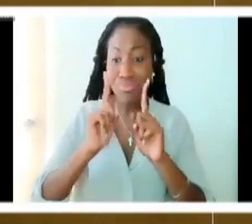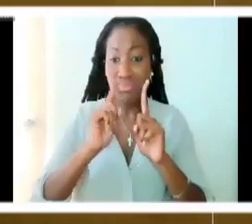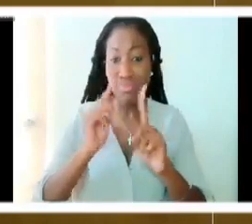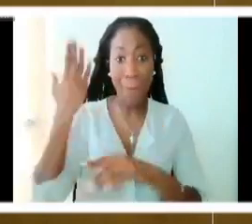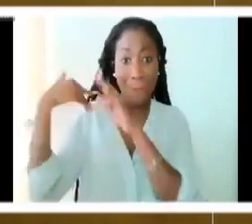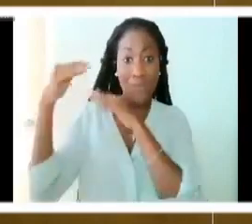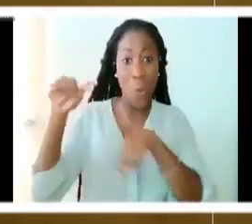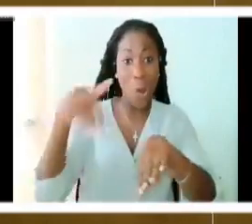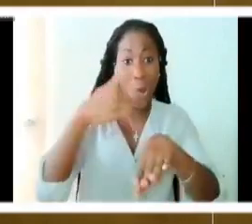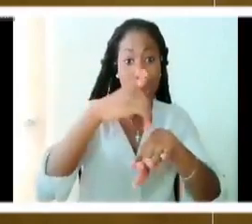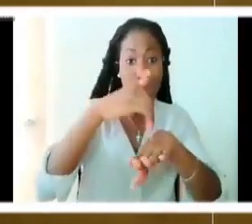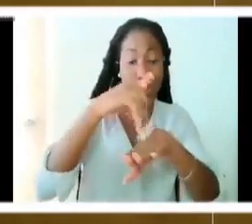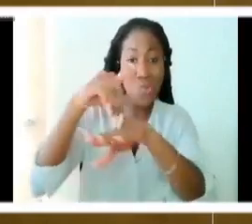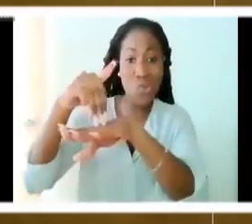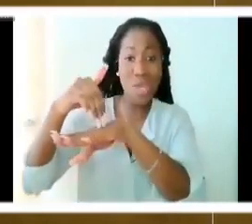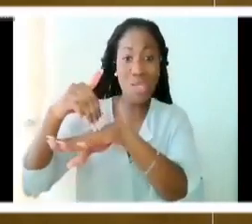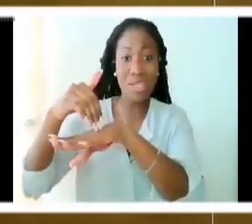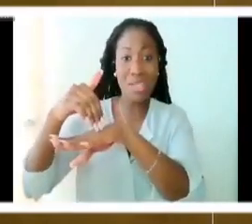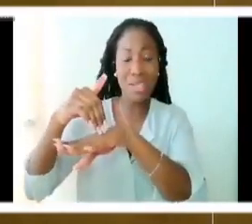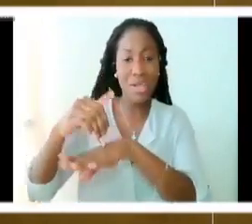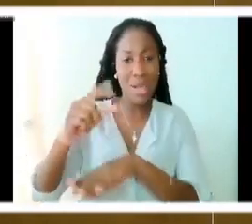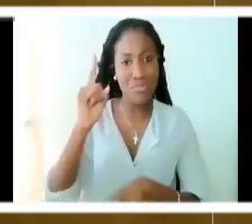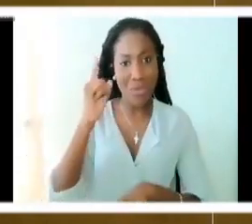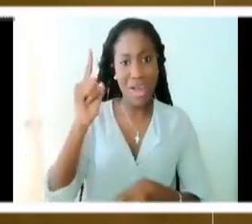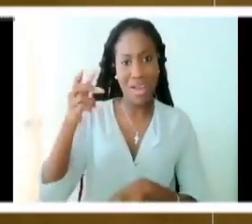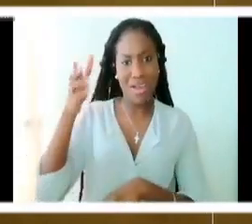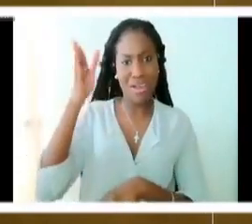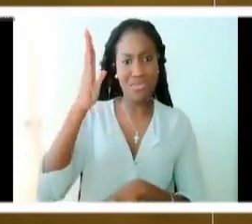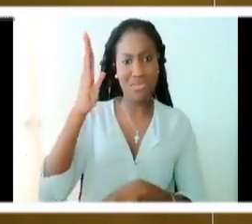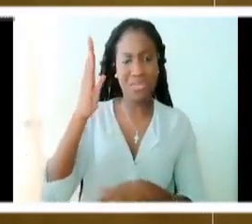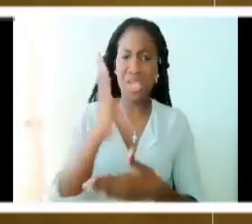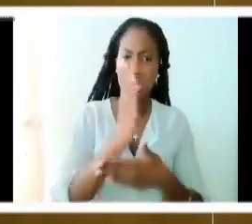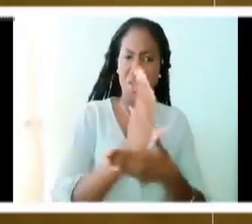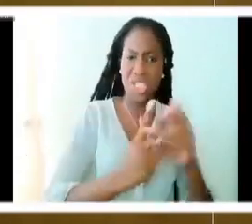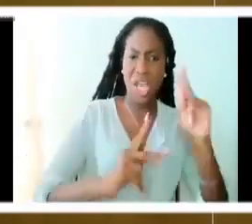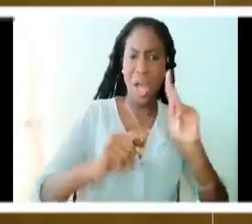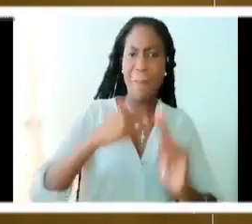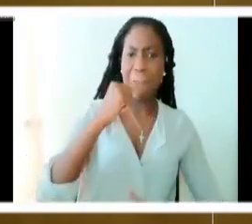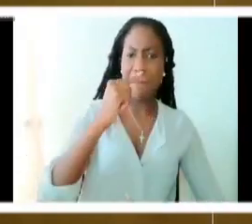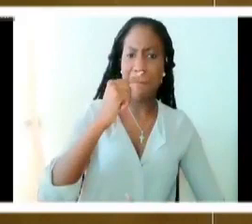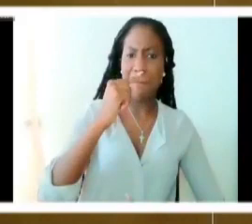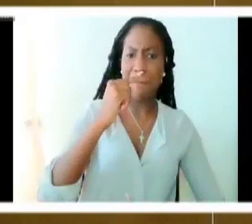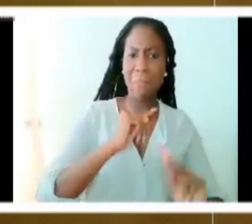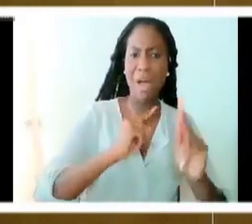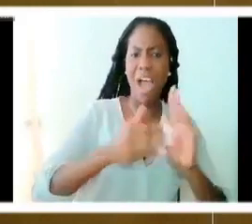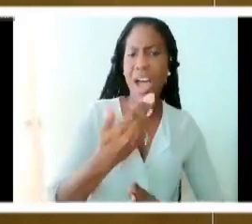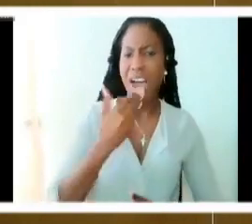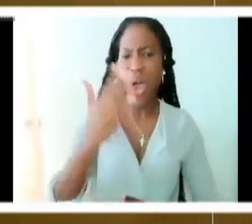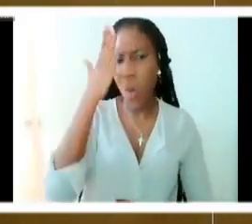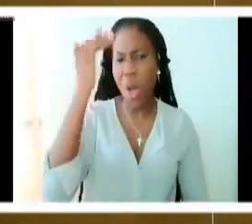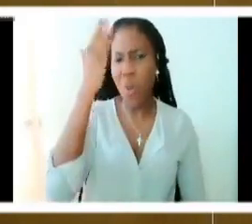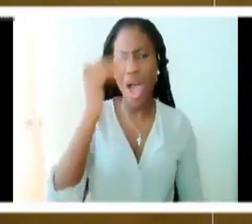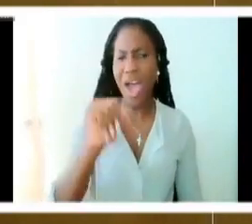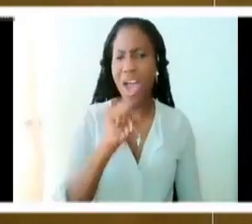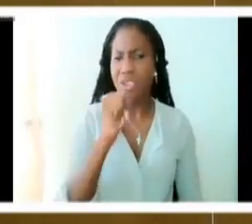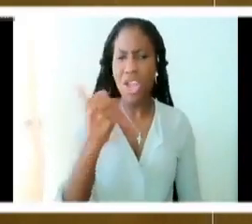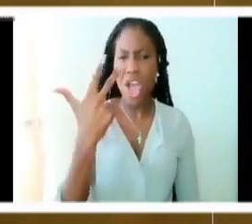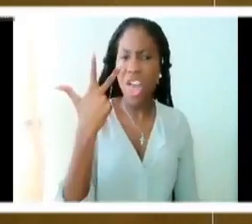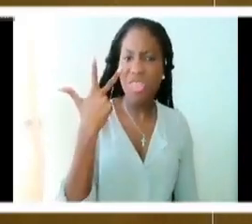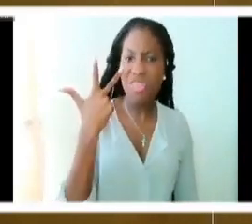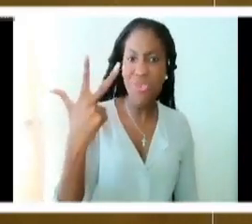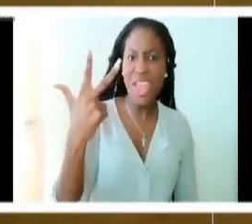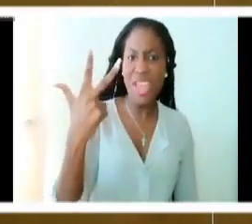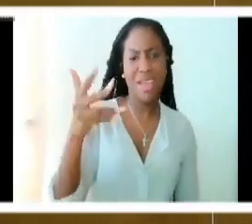So why is there not three gods then? Father, Son, and Spirit. Why is this not three gods? Well, that's where Moses